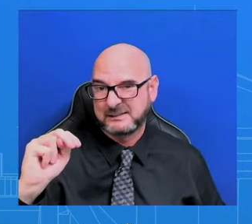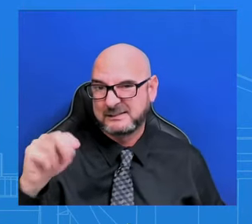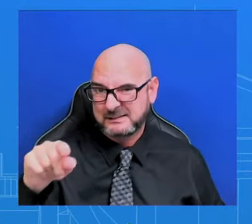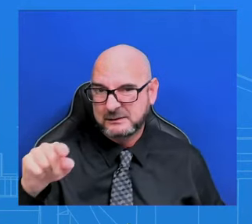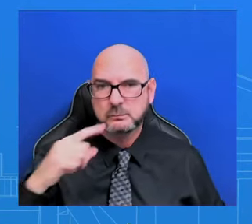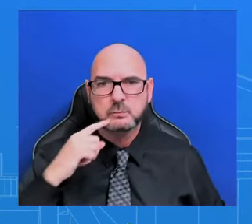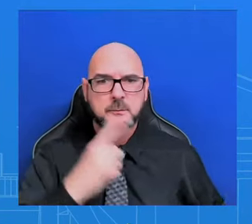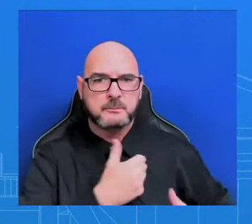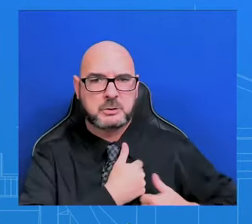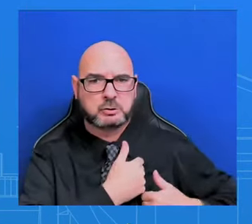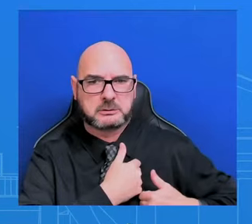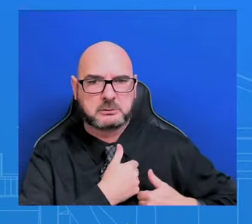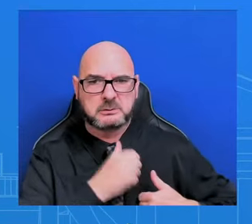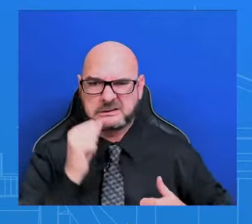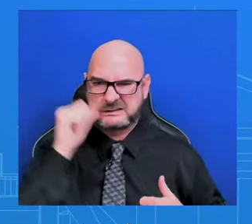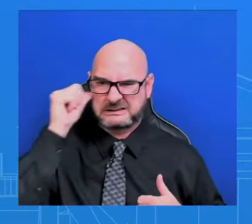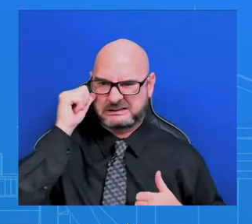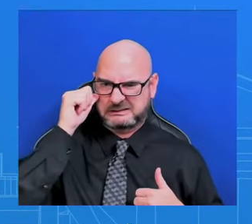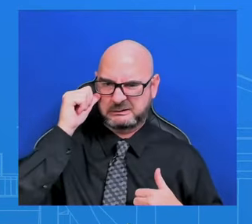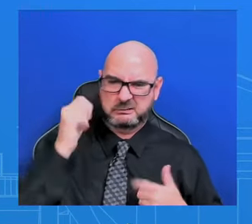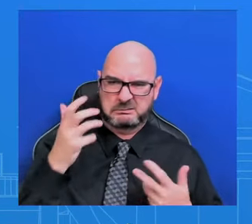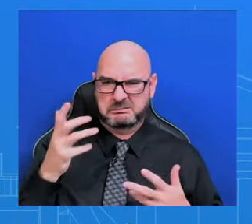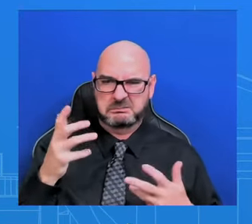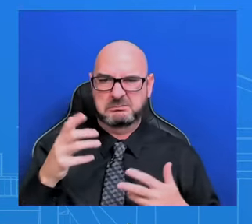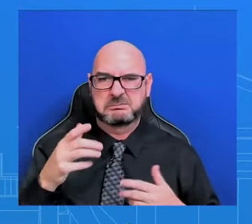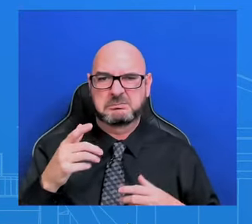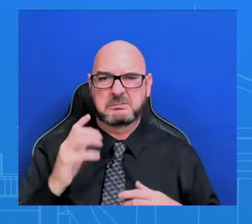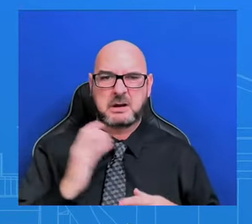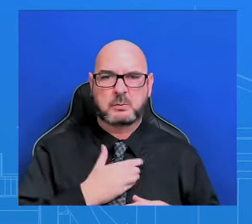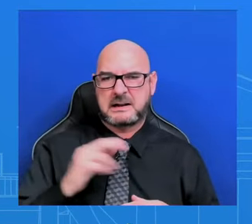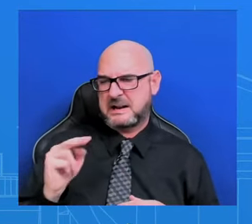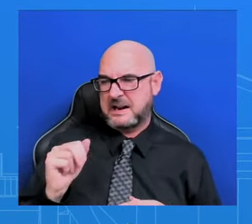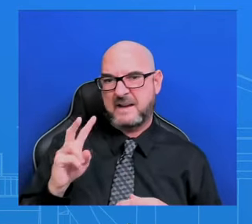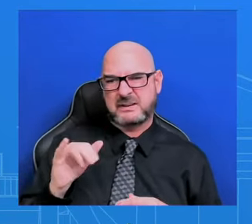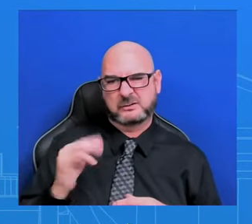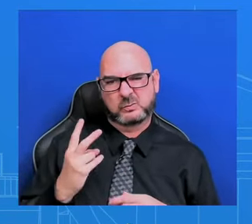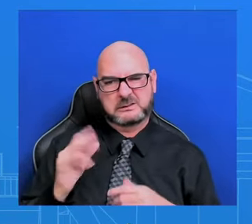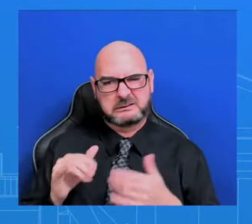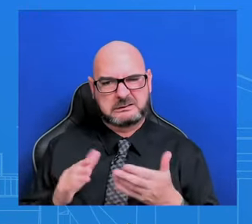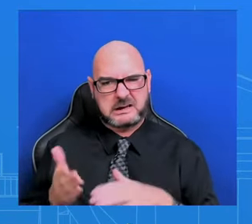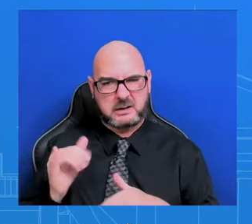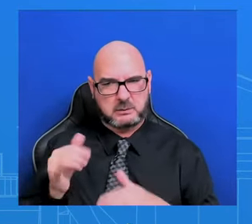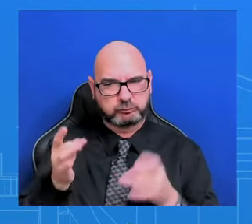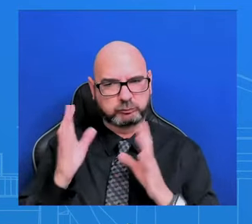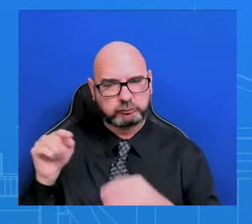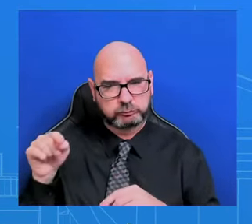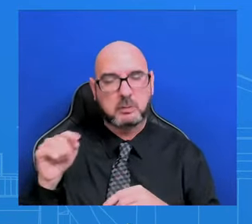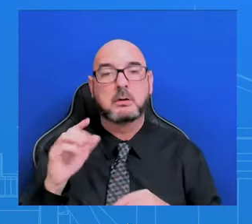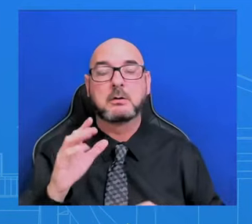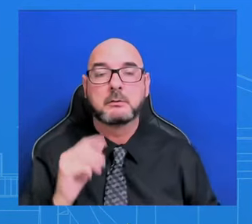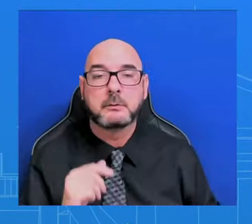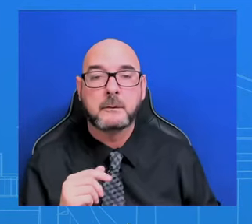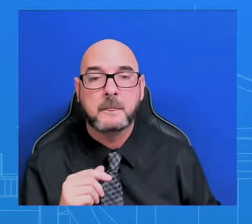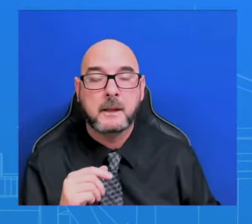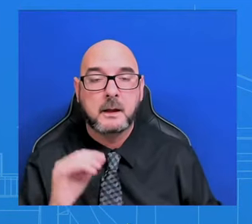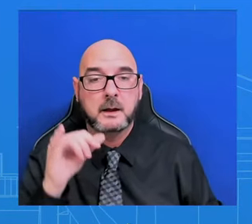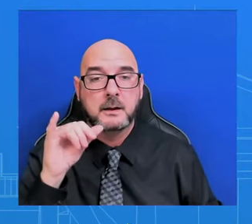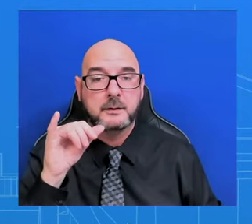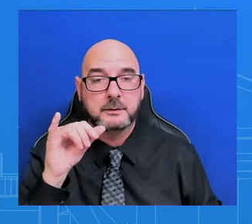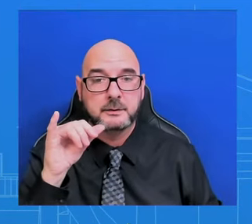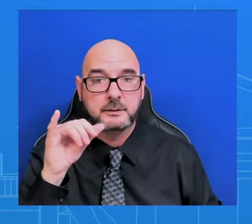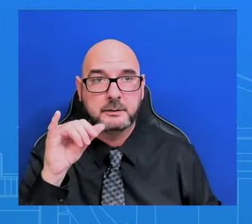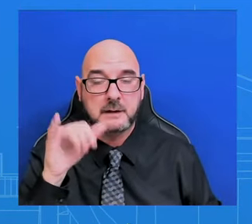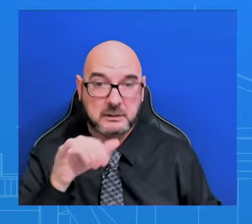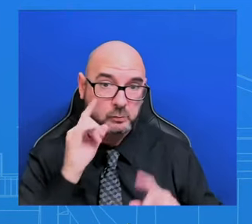of that sort. The strikes that were taken are something separate and distinct, and it really is designed about, to disrupt and degrade